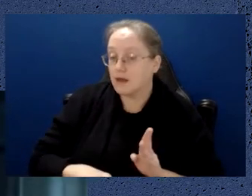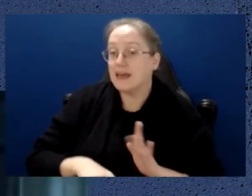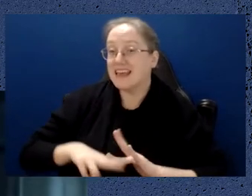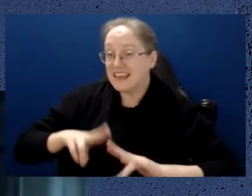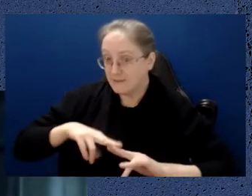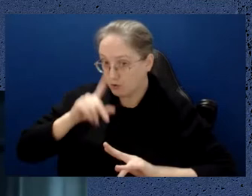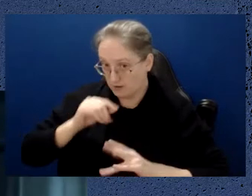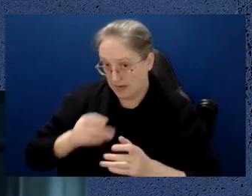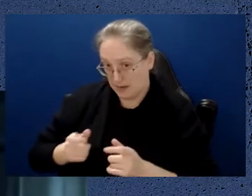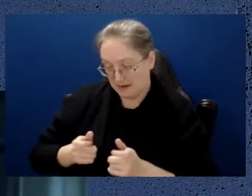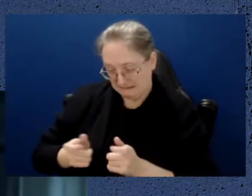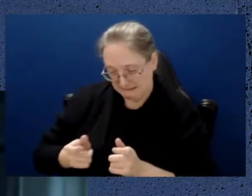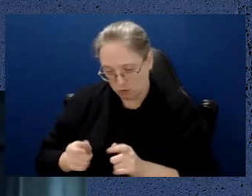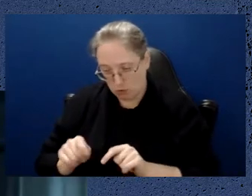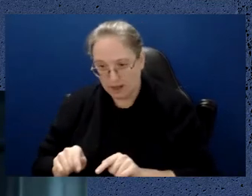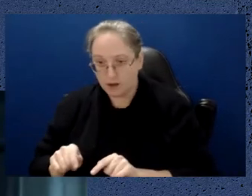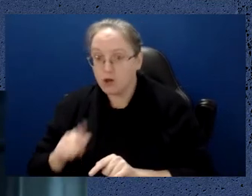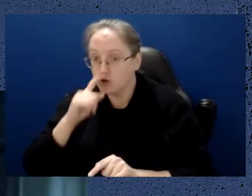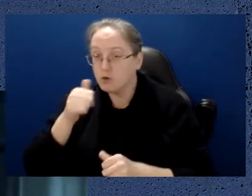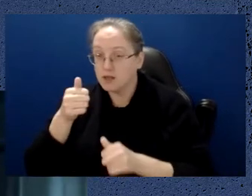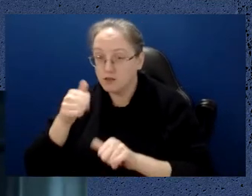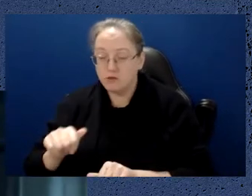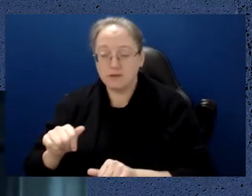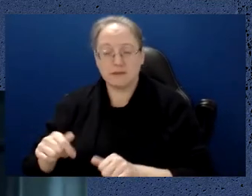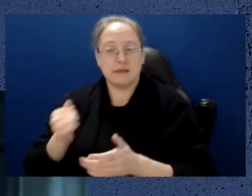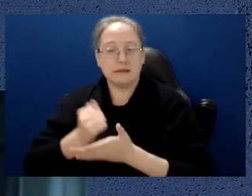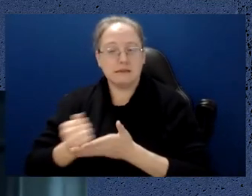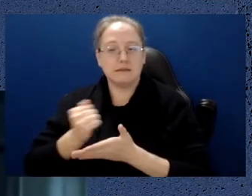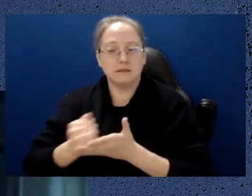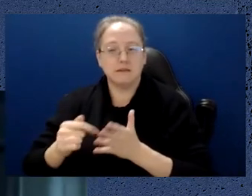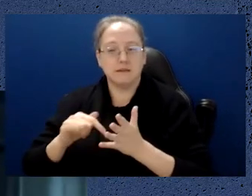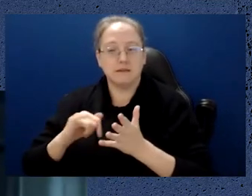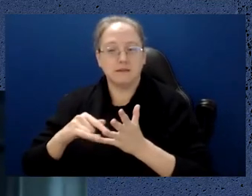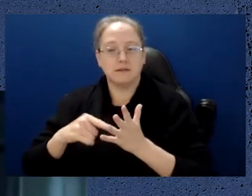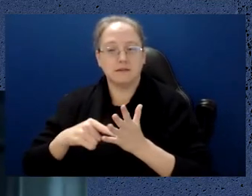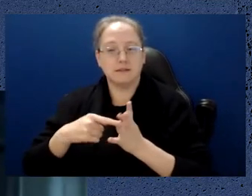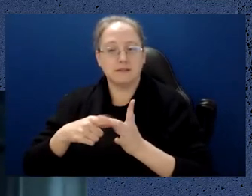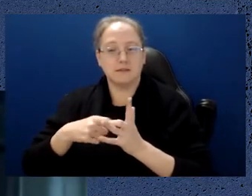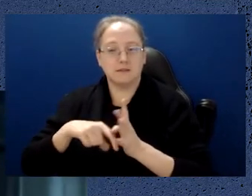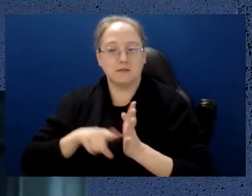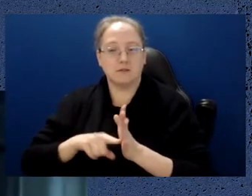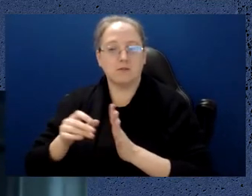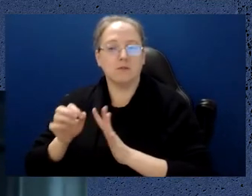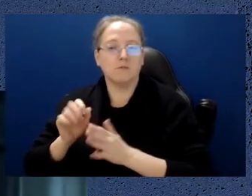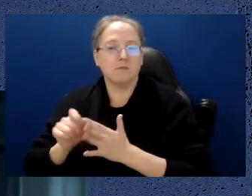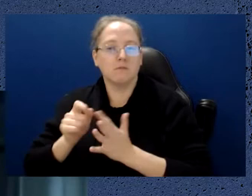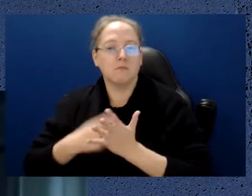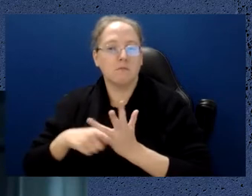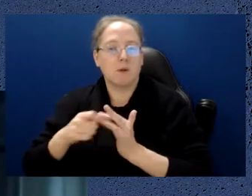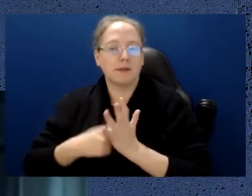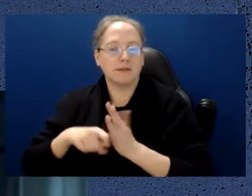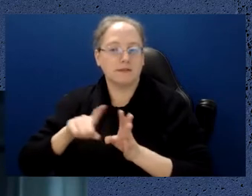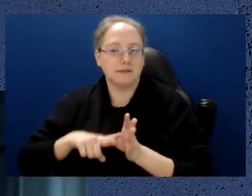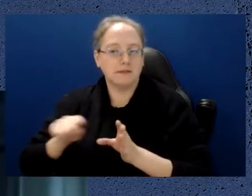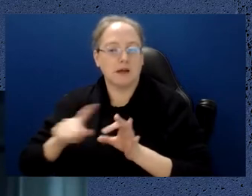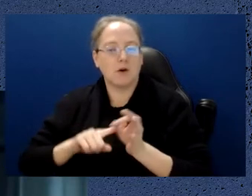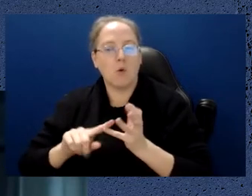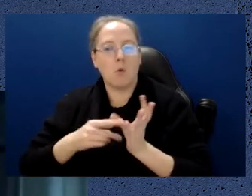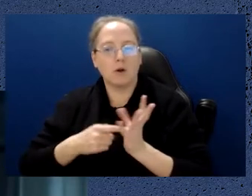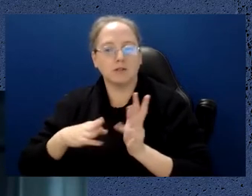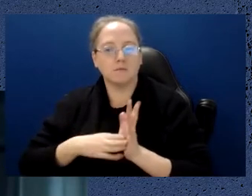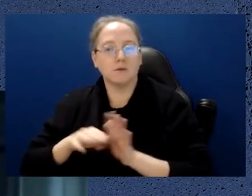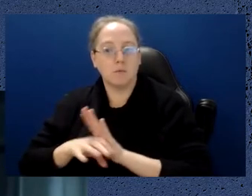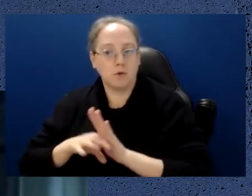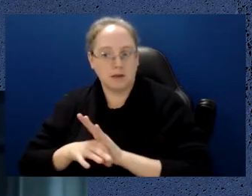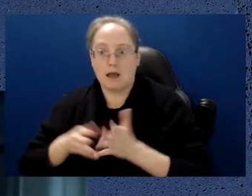exploit these remarkable statistical properties of quantum computing, of quantum statistics to do useful things.